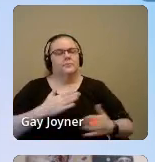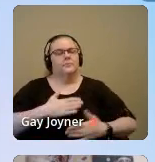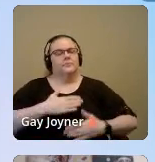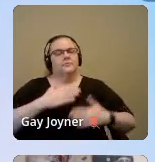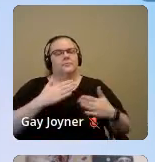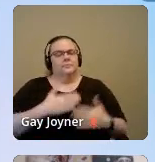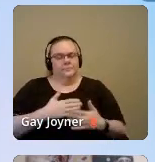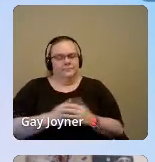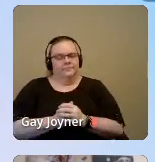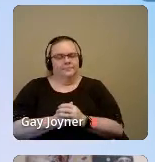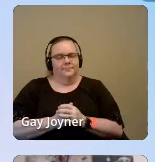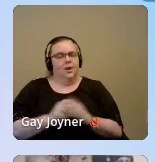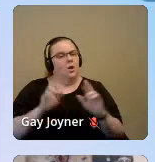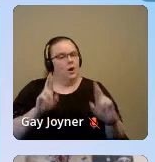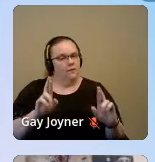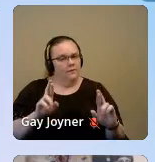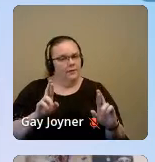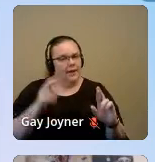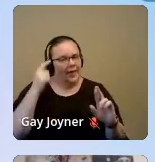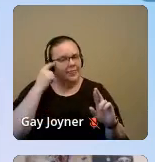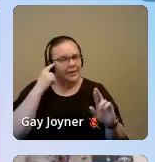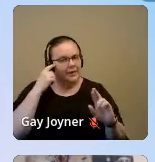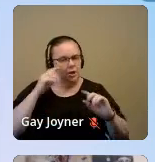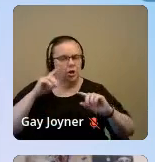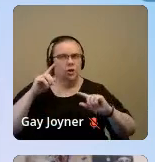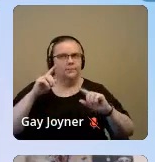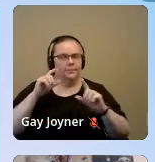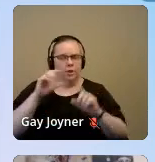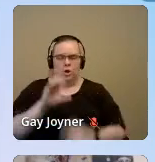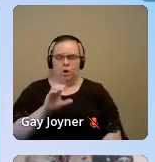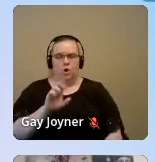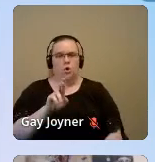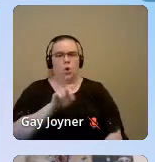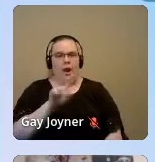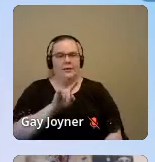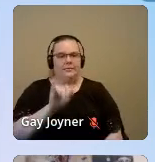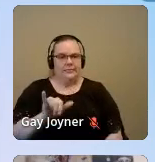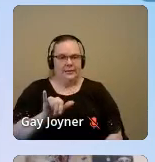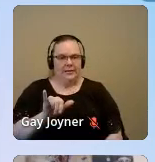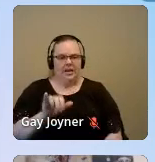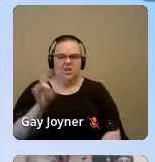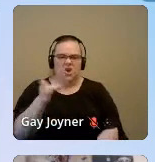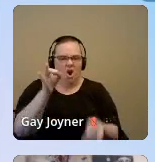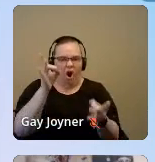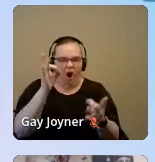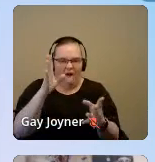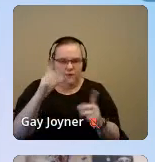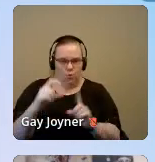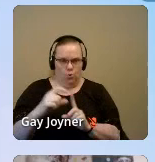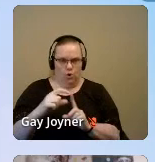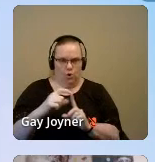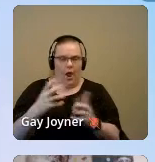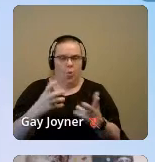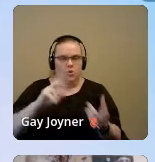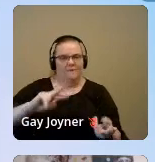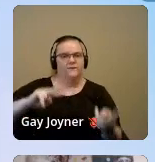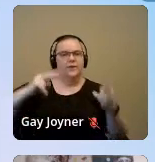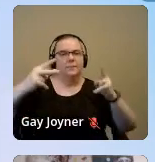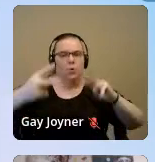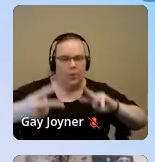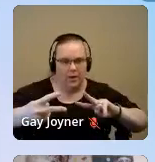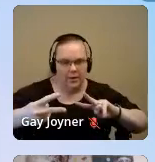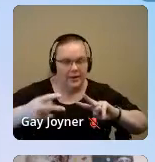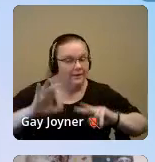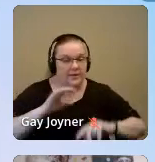Hopefully, it's clear that I think crazy is a horrible and harmful word, and I'm trying to flip it on its head. And if that